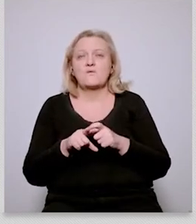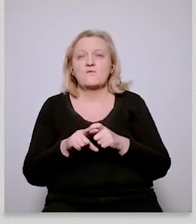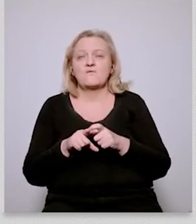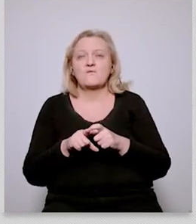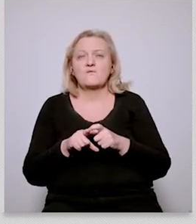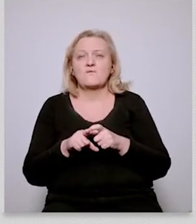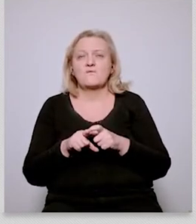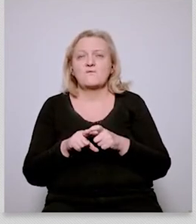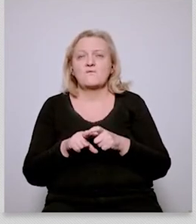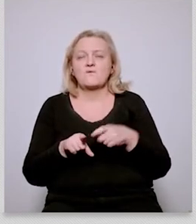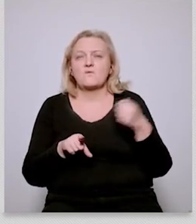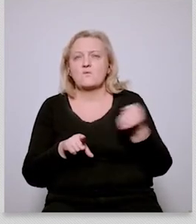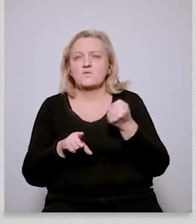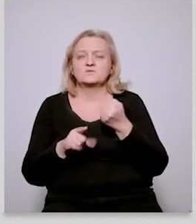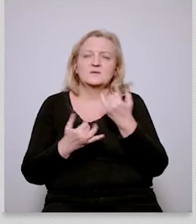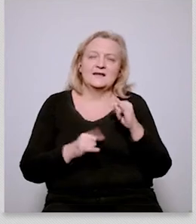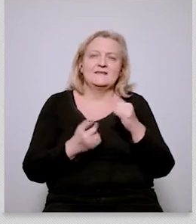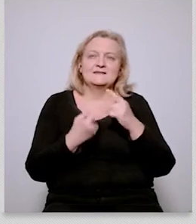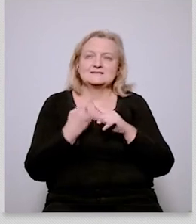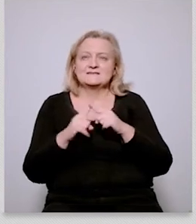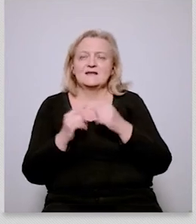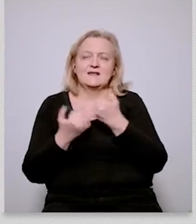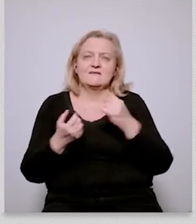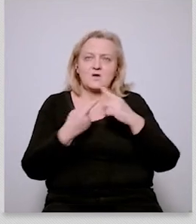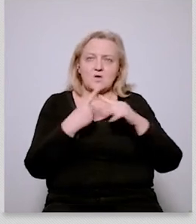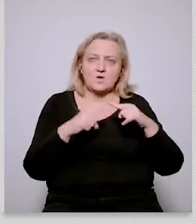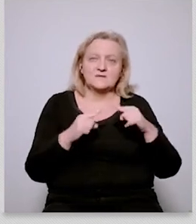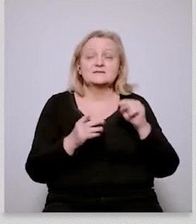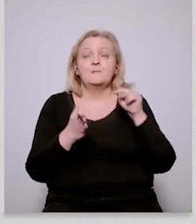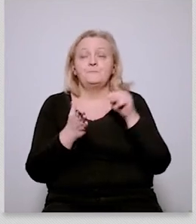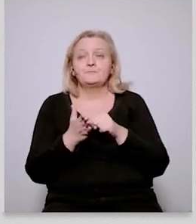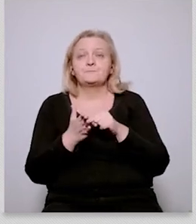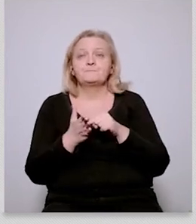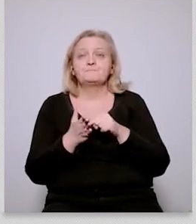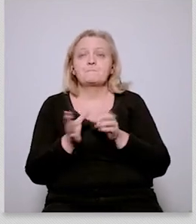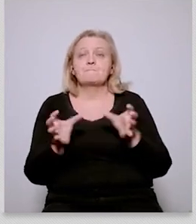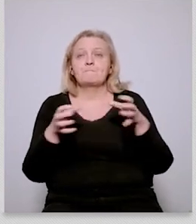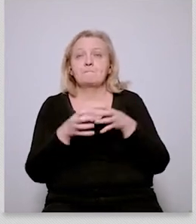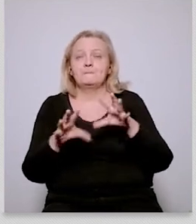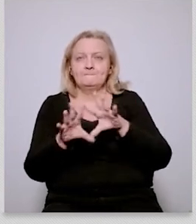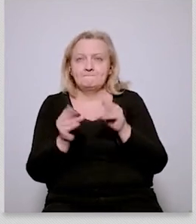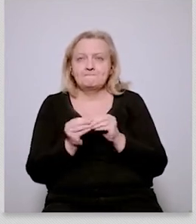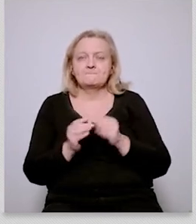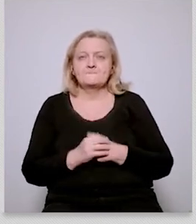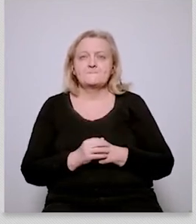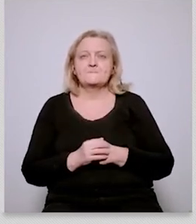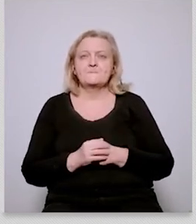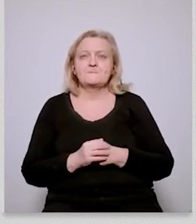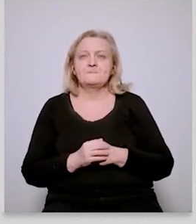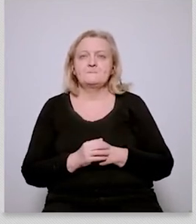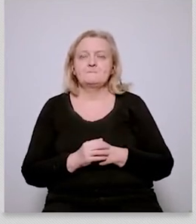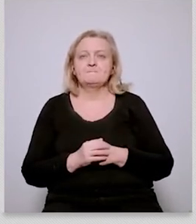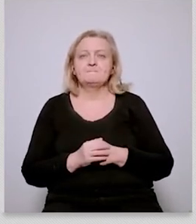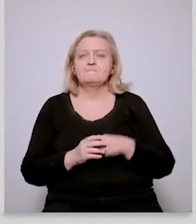juxtaposition of of the nature of the uh uh polarization in in